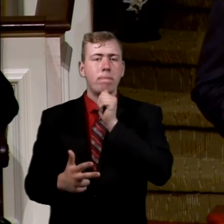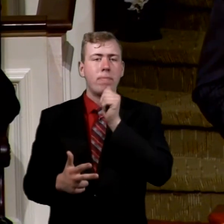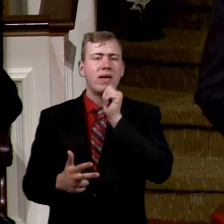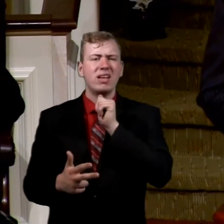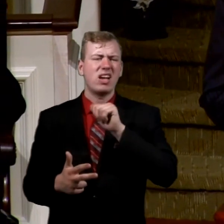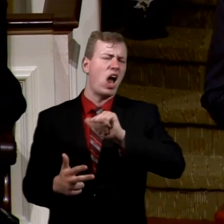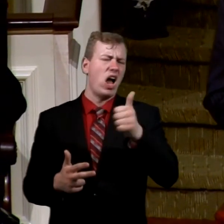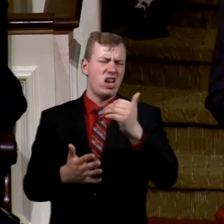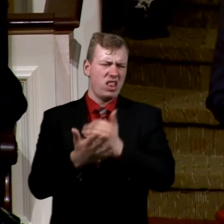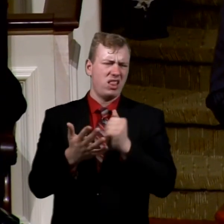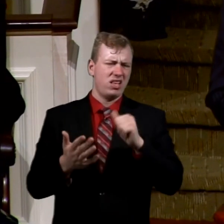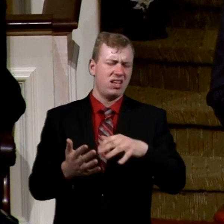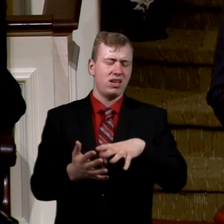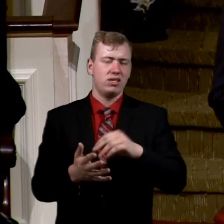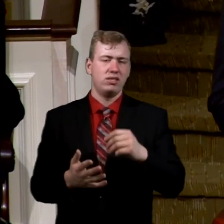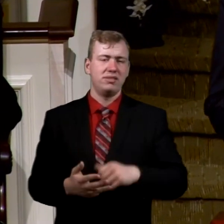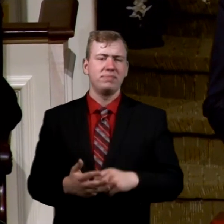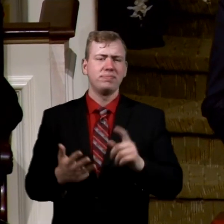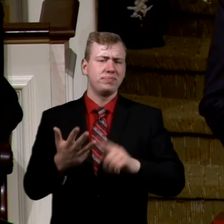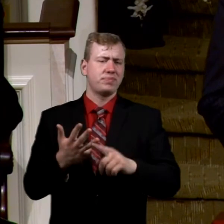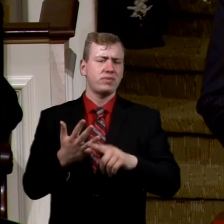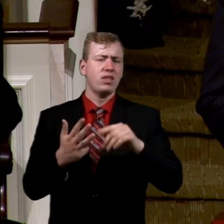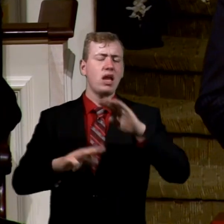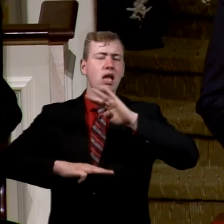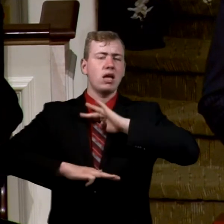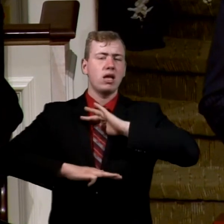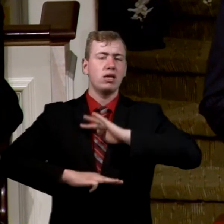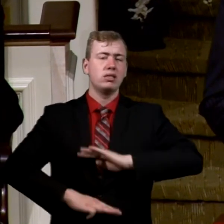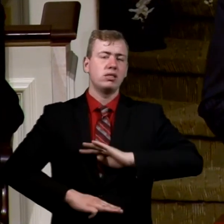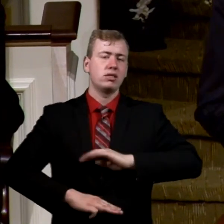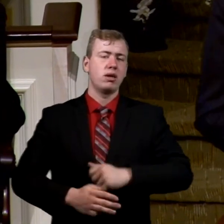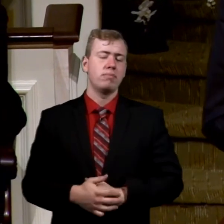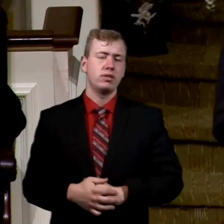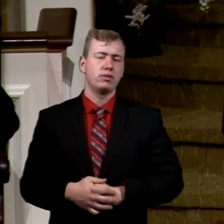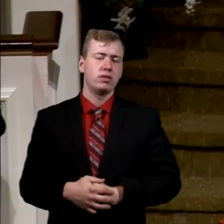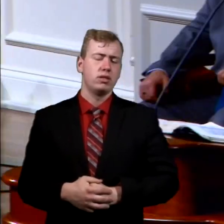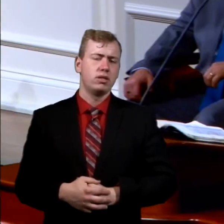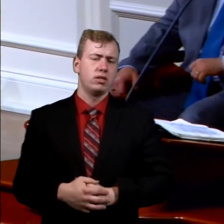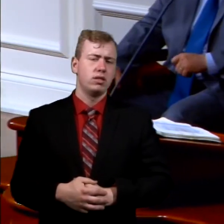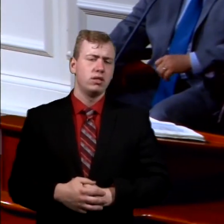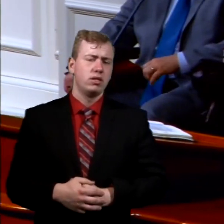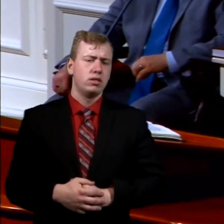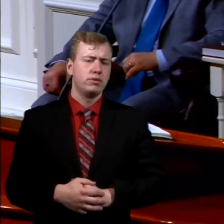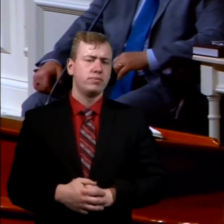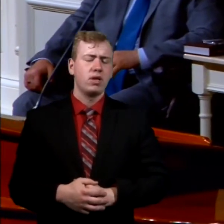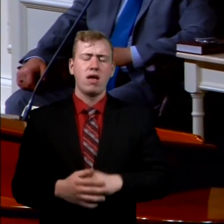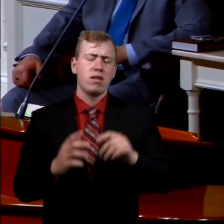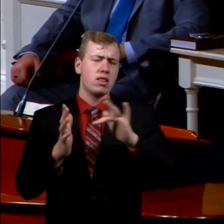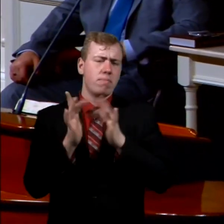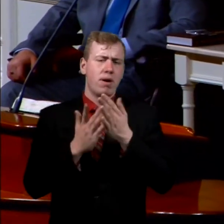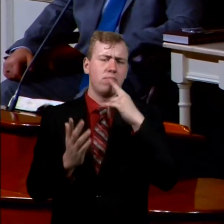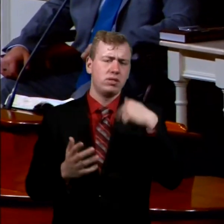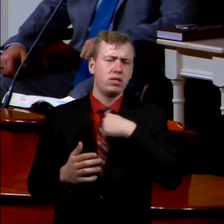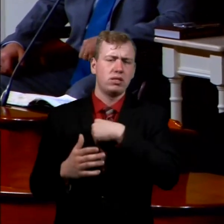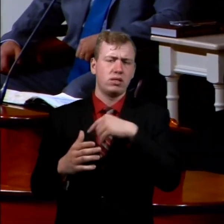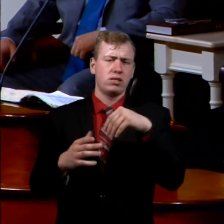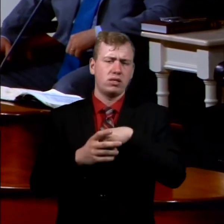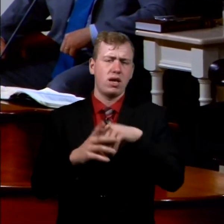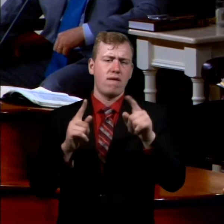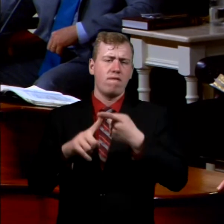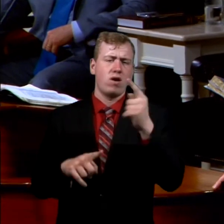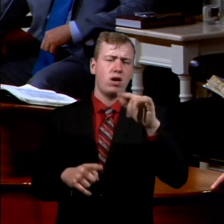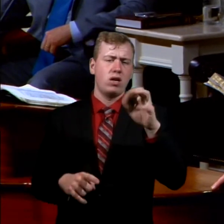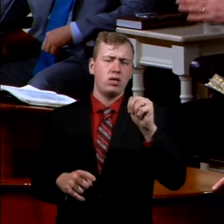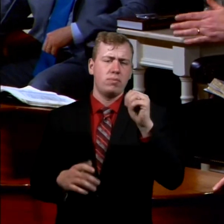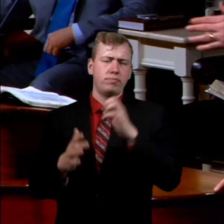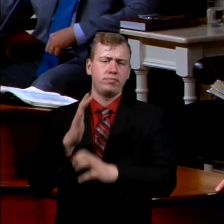I think another lesson that comes to my mind is contentment. The Bible tells us in 1 Timothy chapter 6, you're familiar with it, godliness